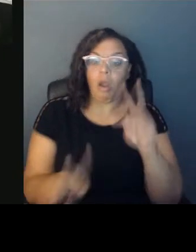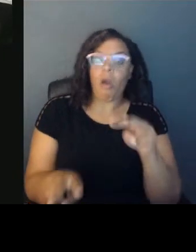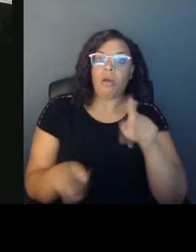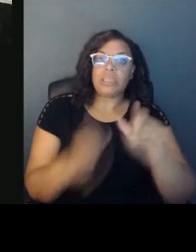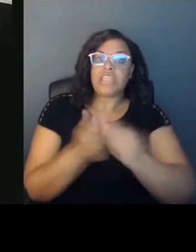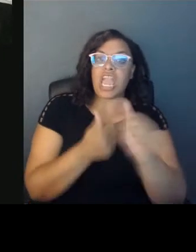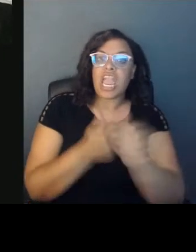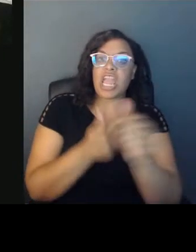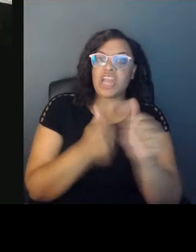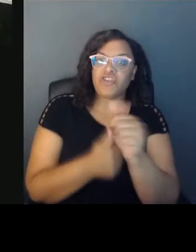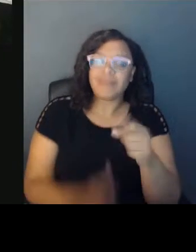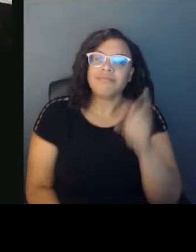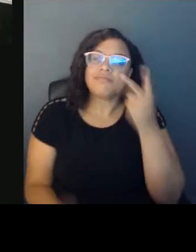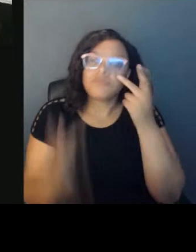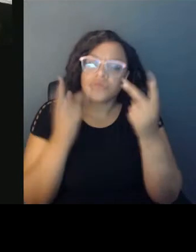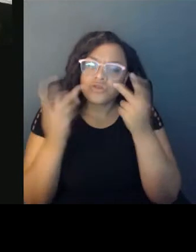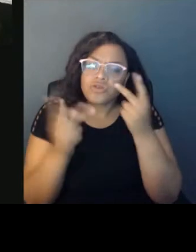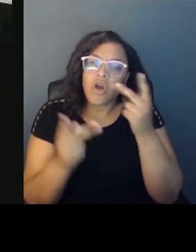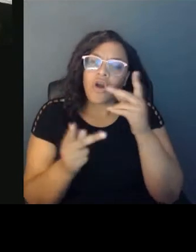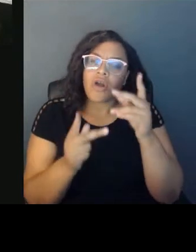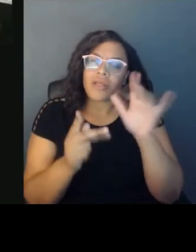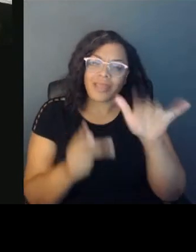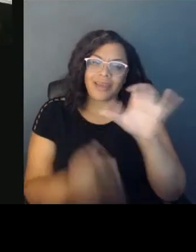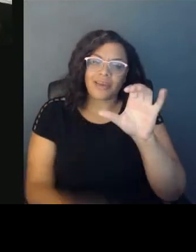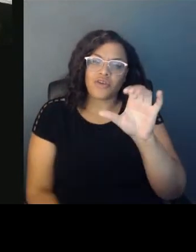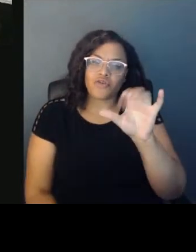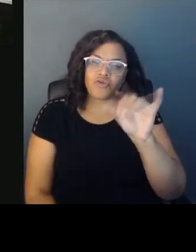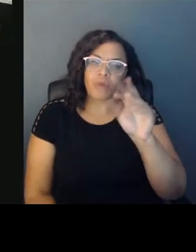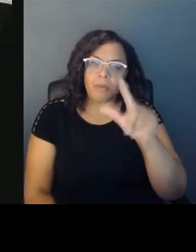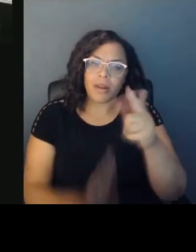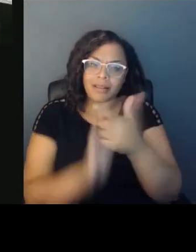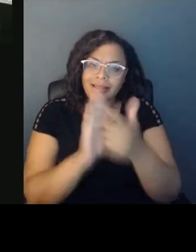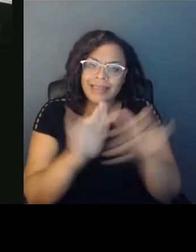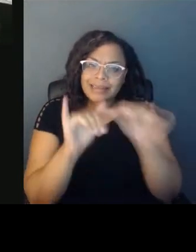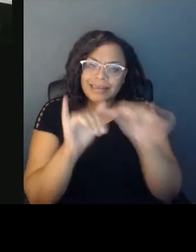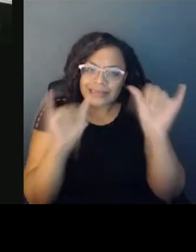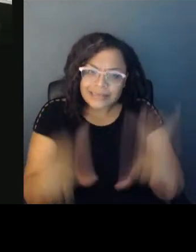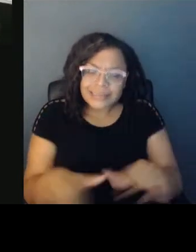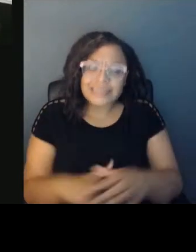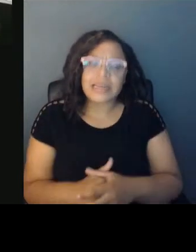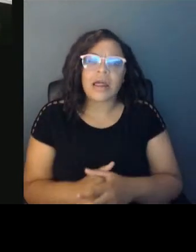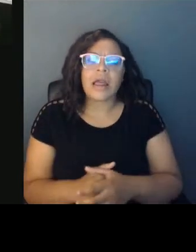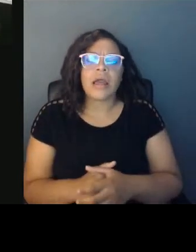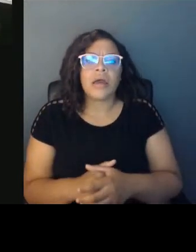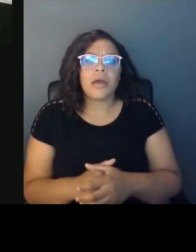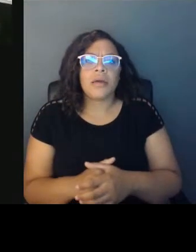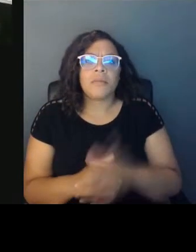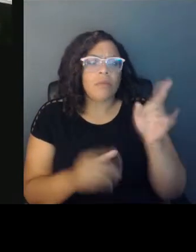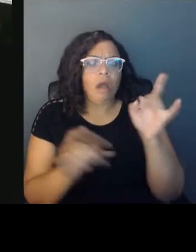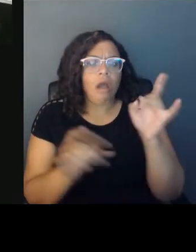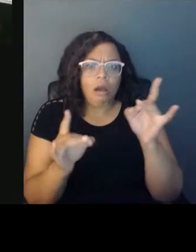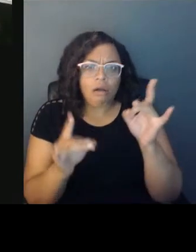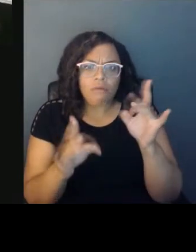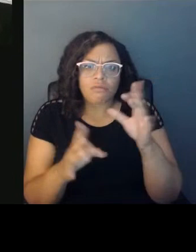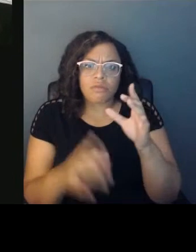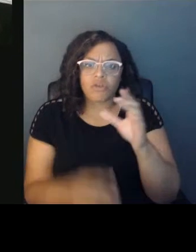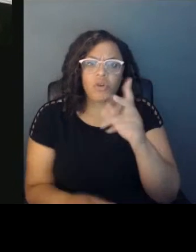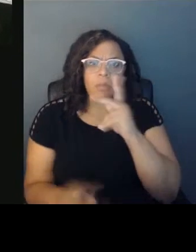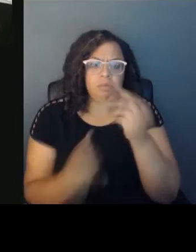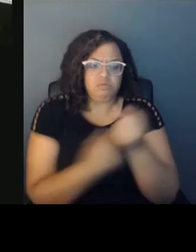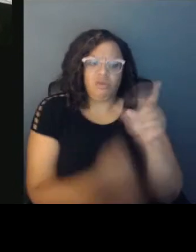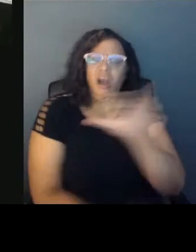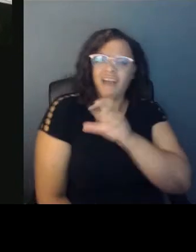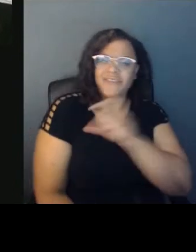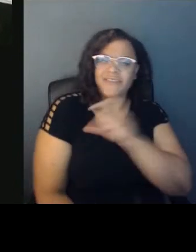the criminal legal system exonerate those officers. And I saw kind of a righteous uprising that grew out